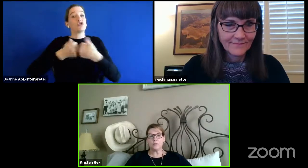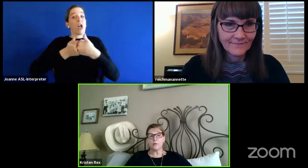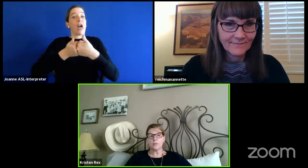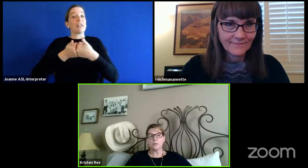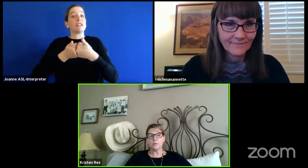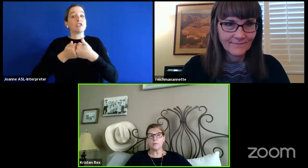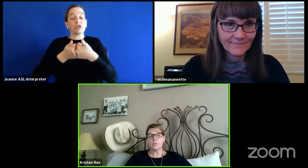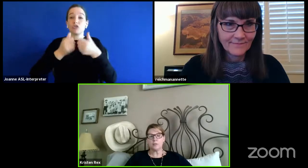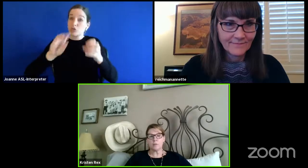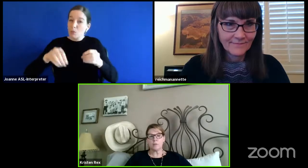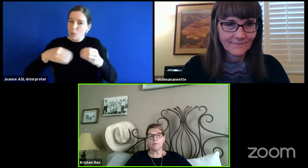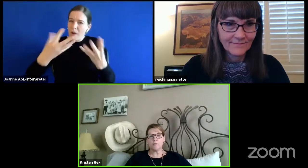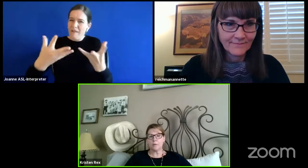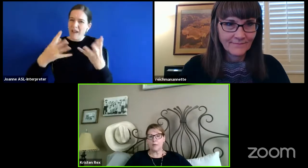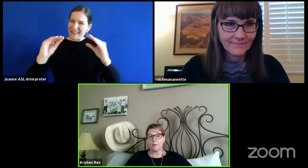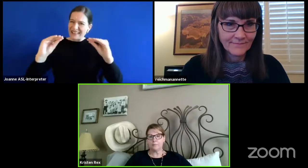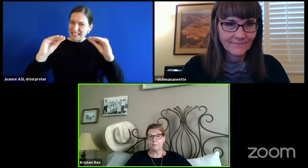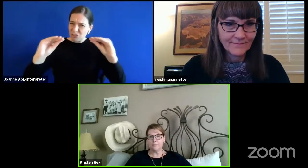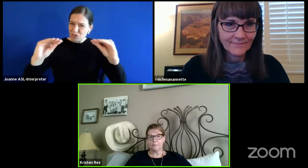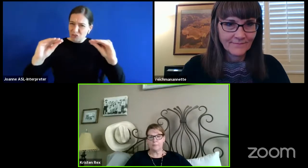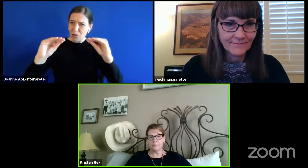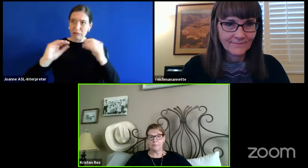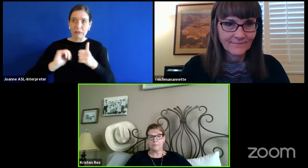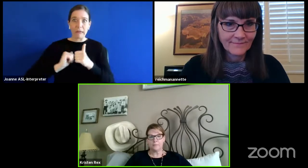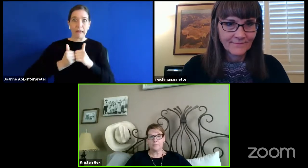to our students in a remote format.